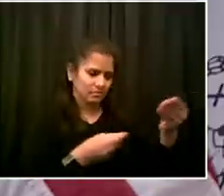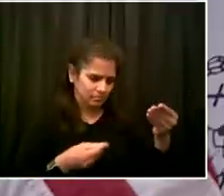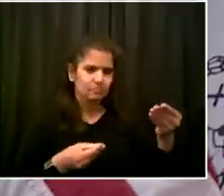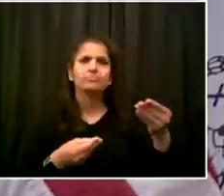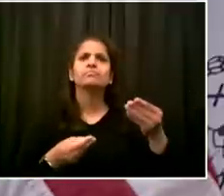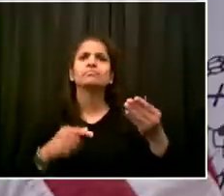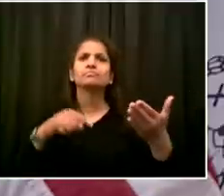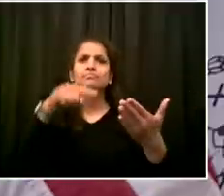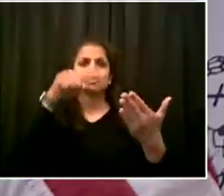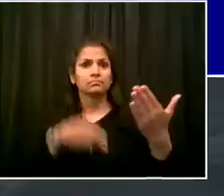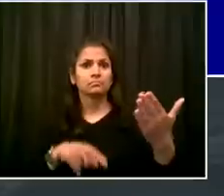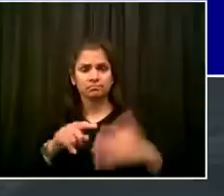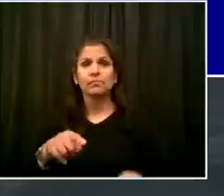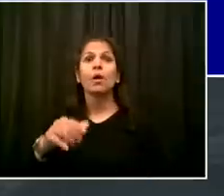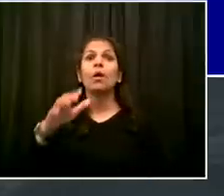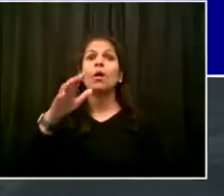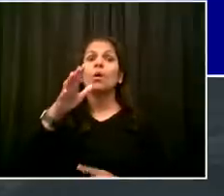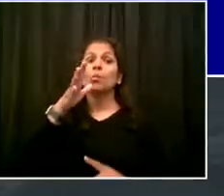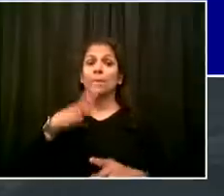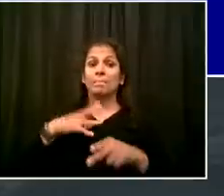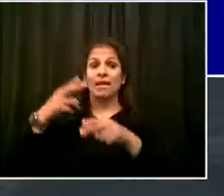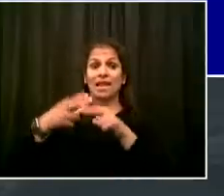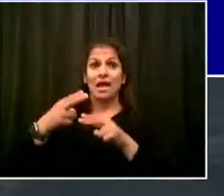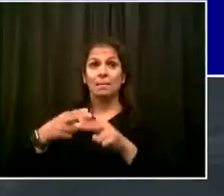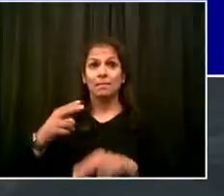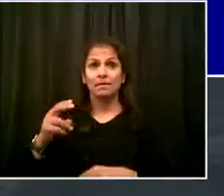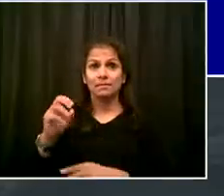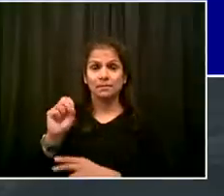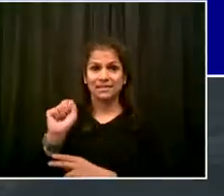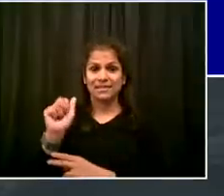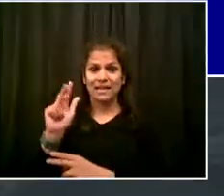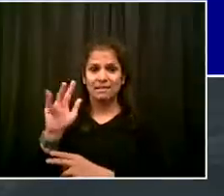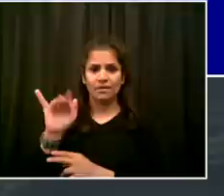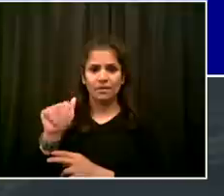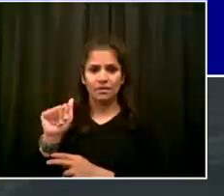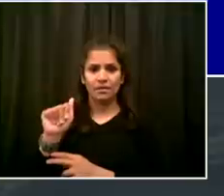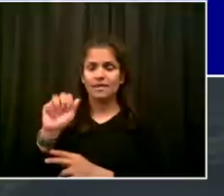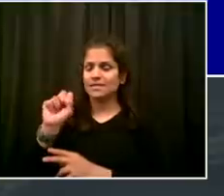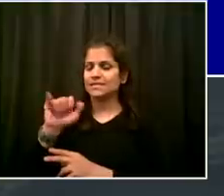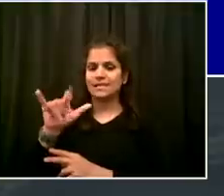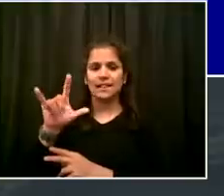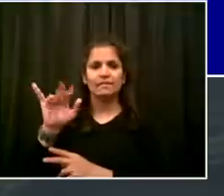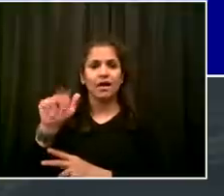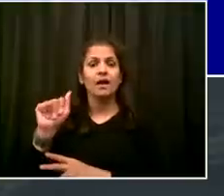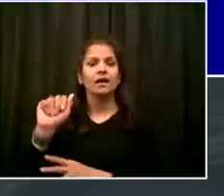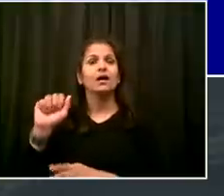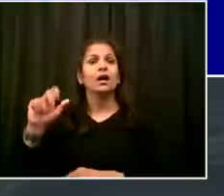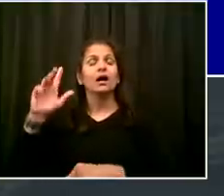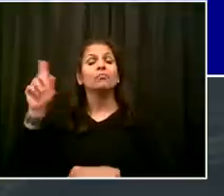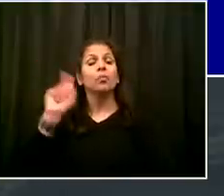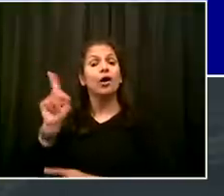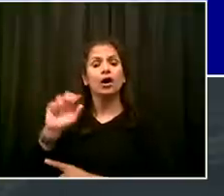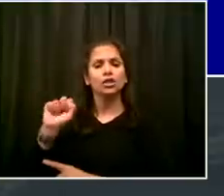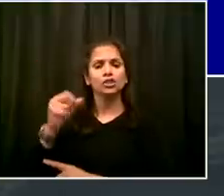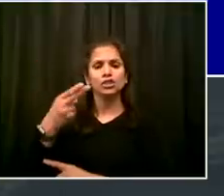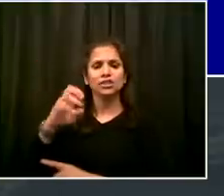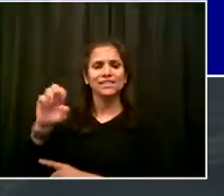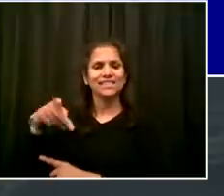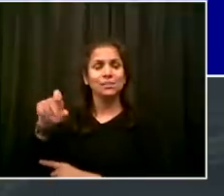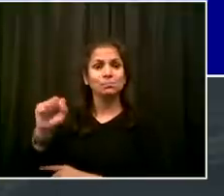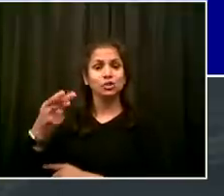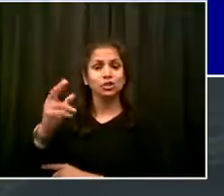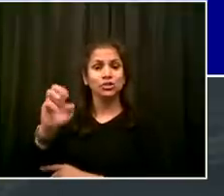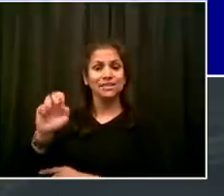Sheepshead Bay. I should let you know that Sylvia is 97 years old chronologically.